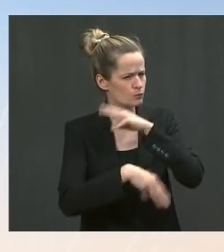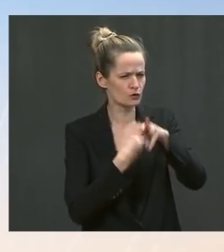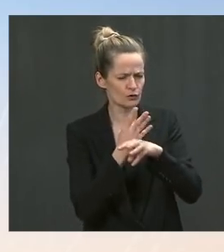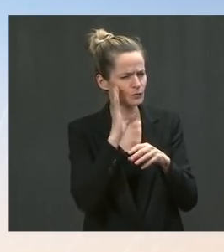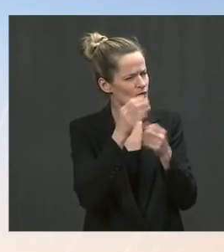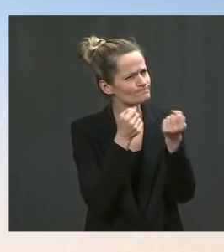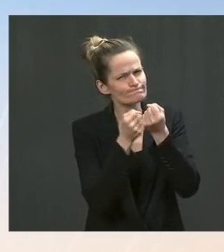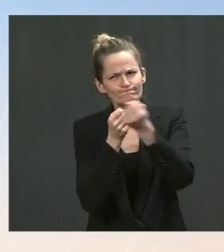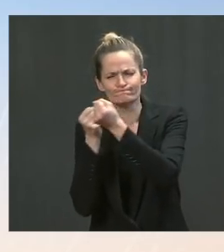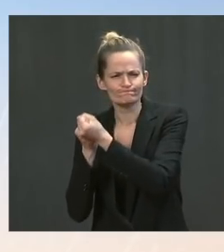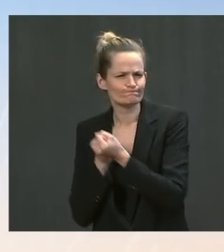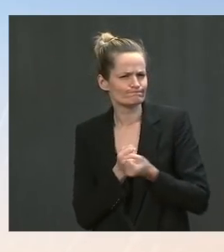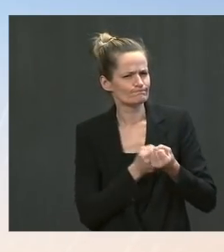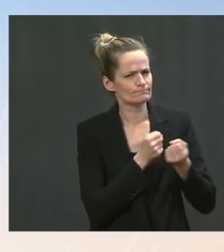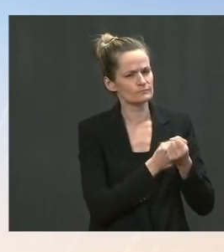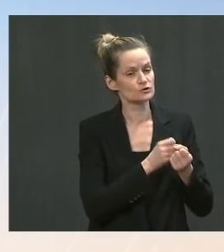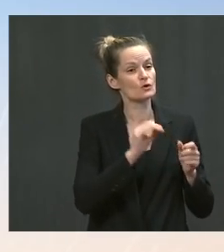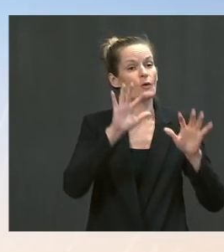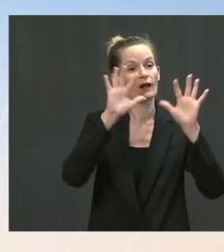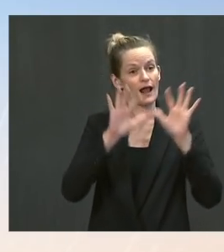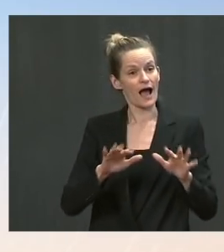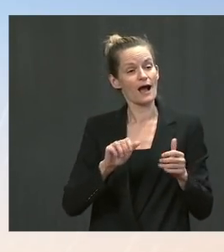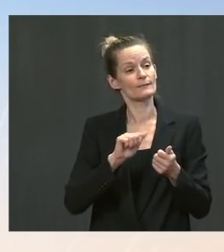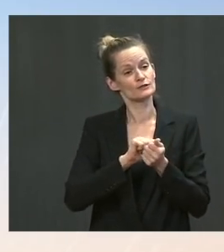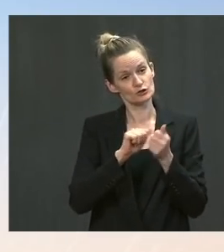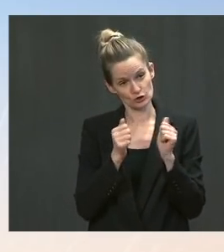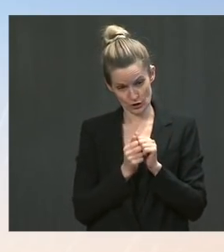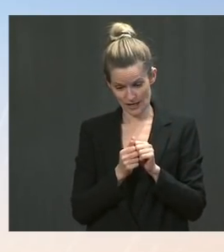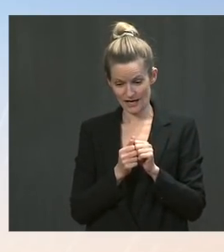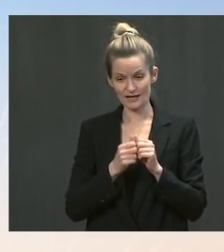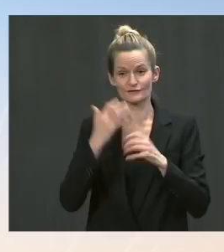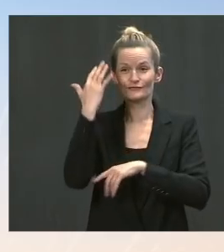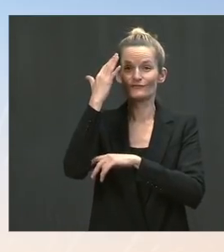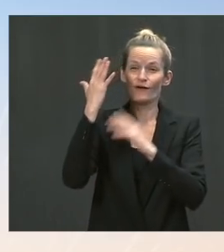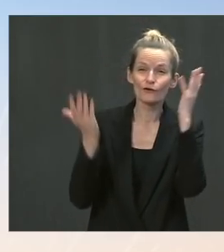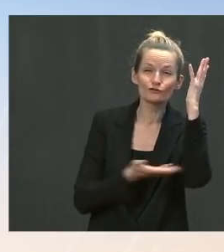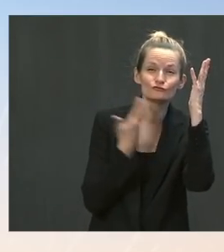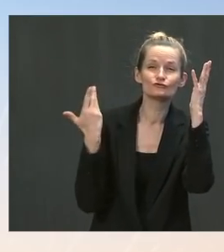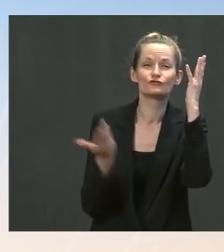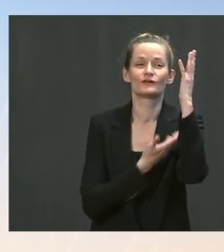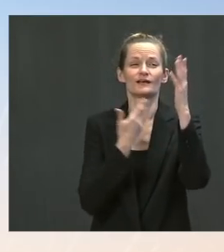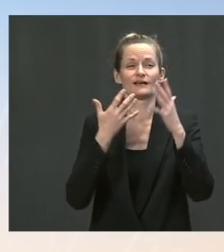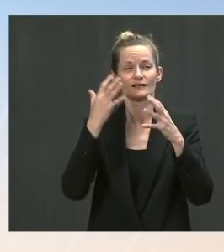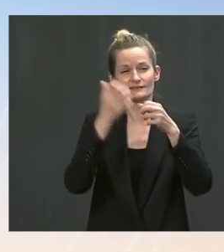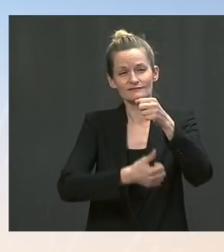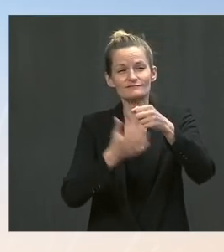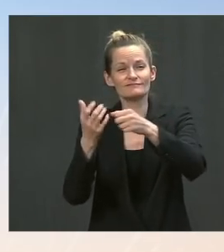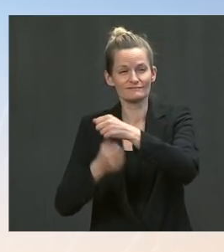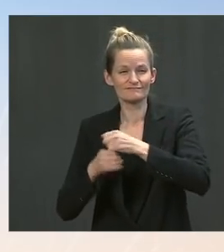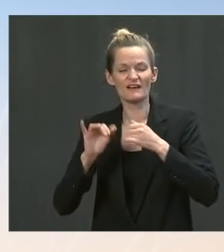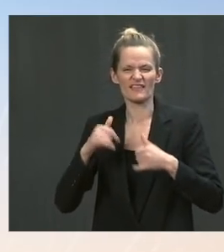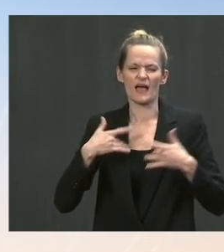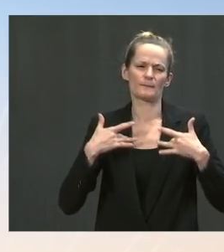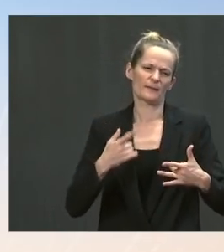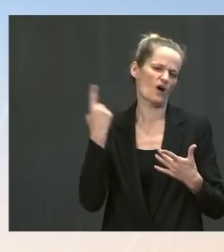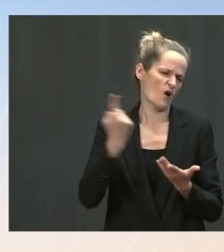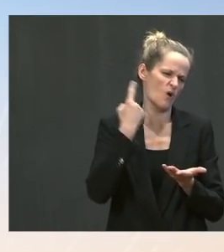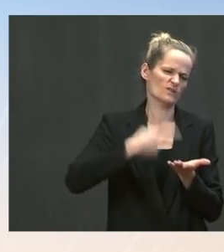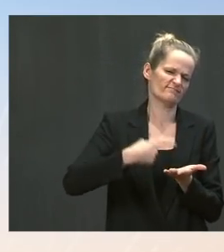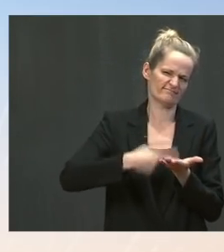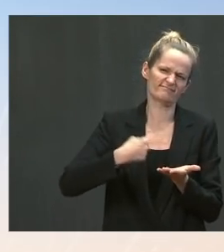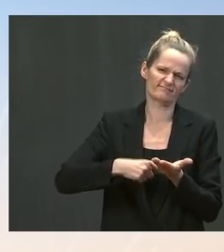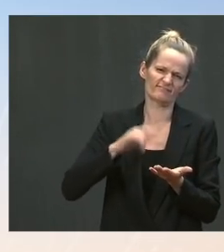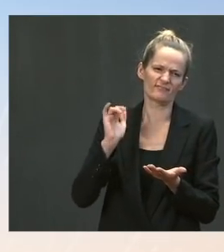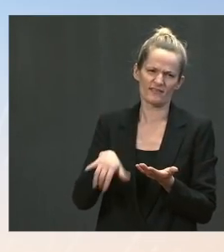Certainly, climate change, deforestation are always a part of the topics of conversation. I can see, Raquel, if there's any more specifics